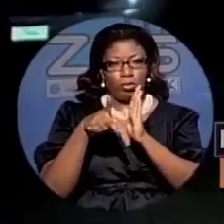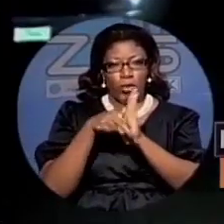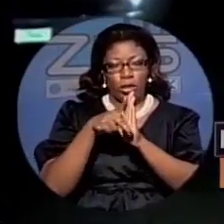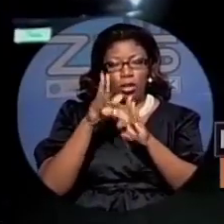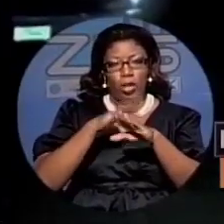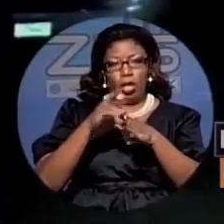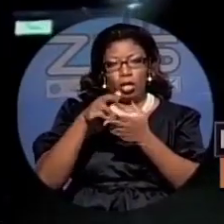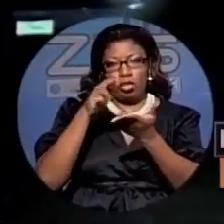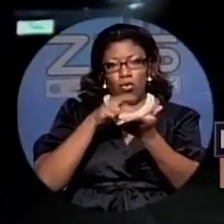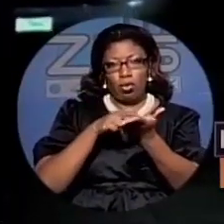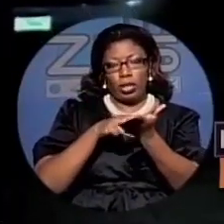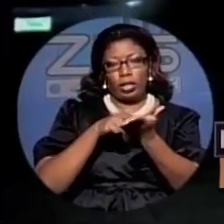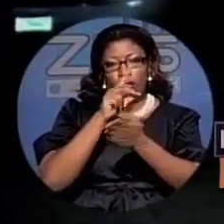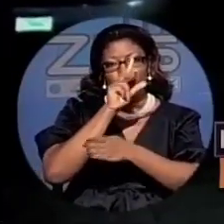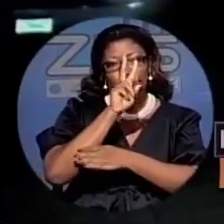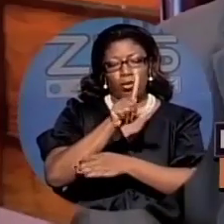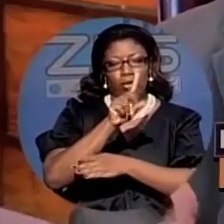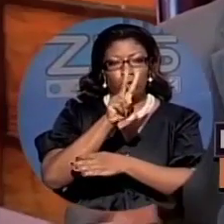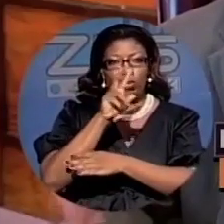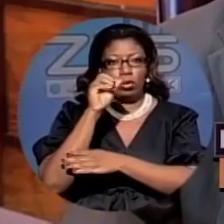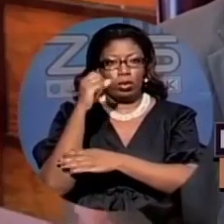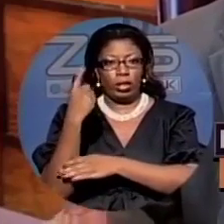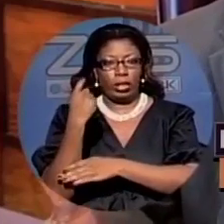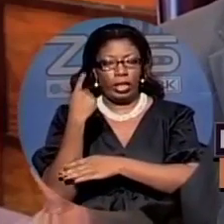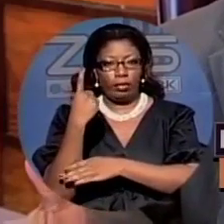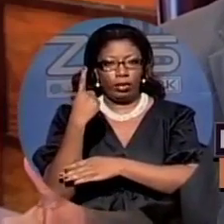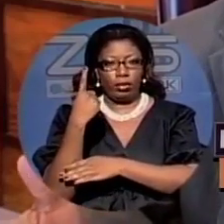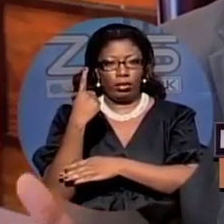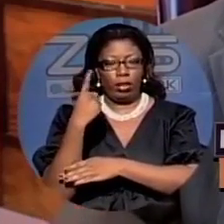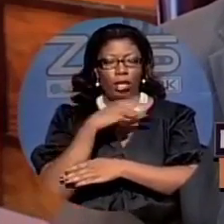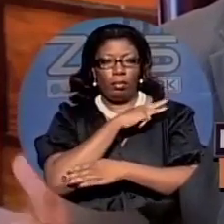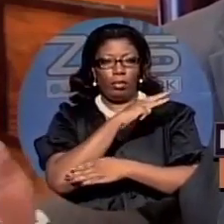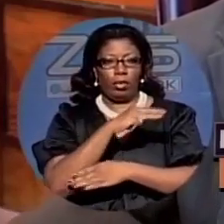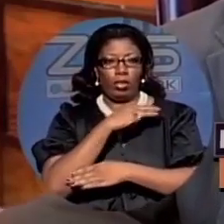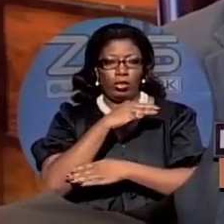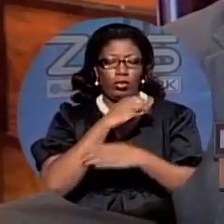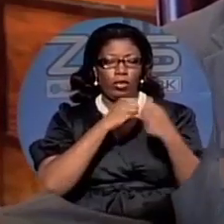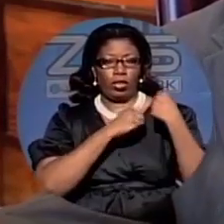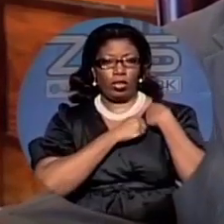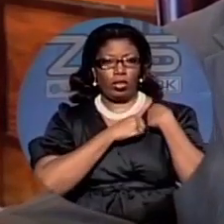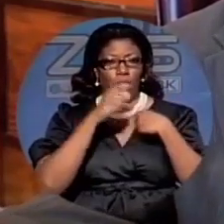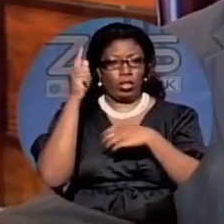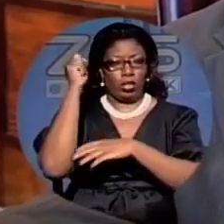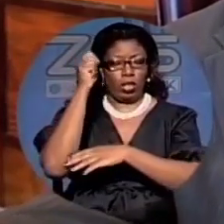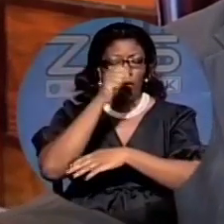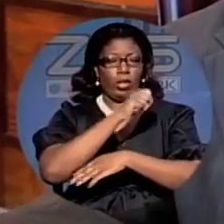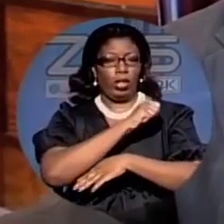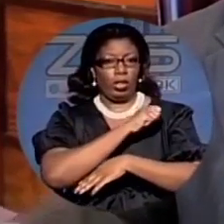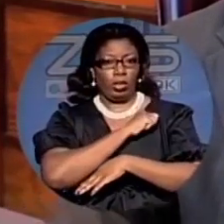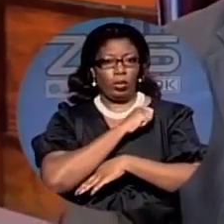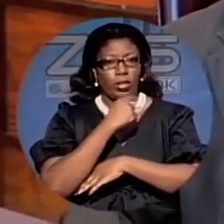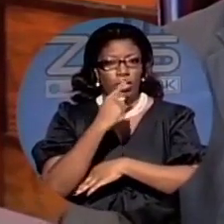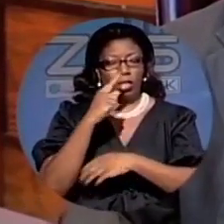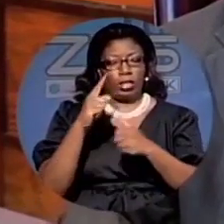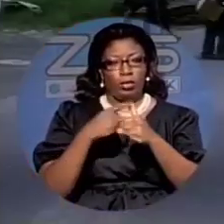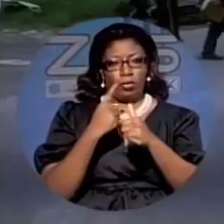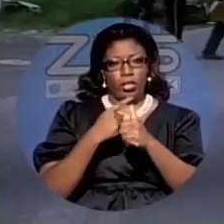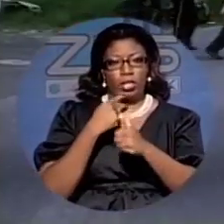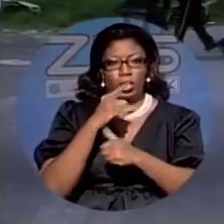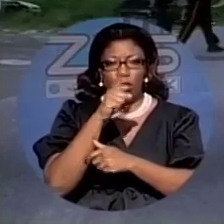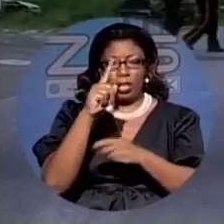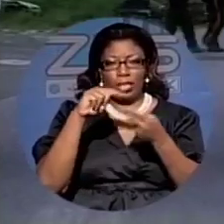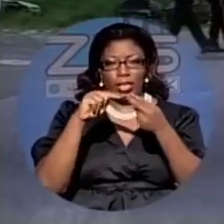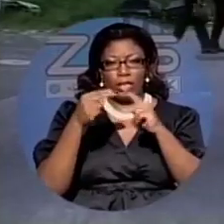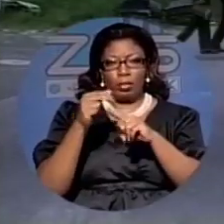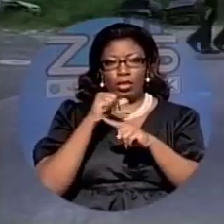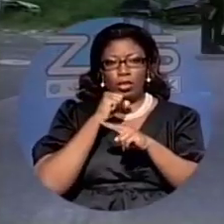record so far for 2011. But I ask Minister of National Security Tommy Turnquist, and he'll be the first to tell you, that these